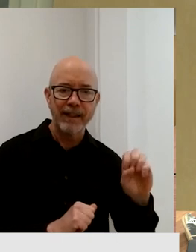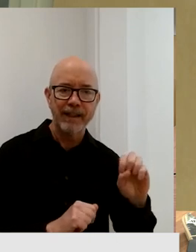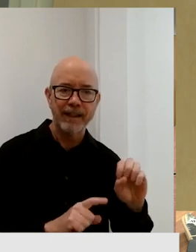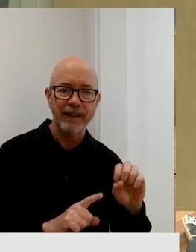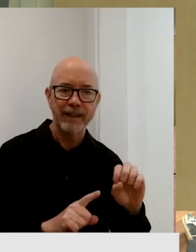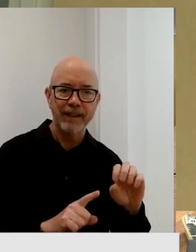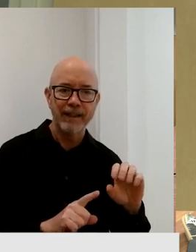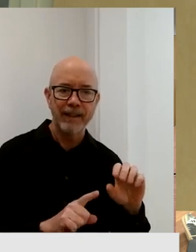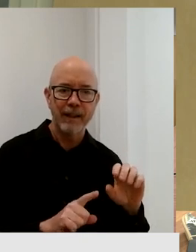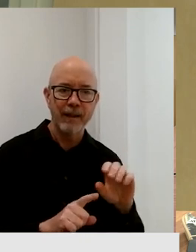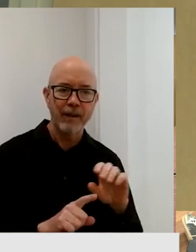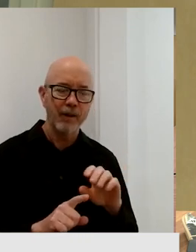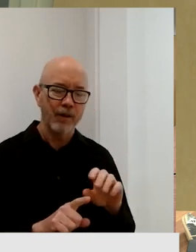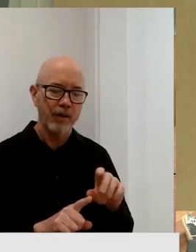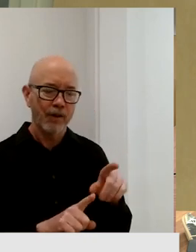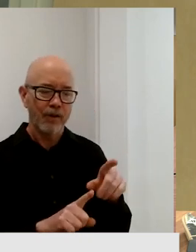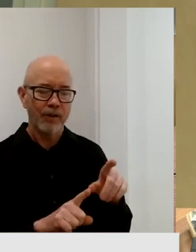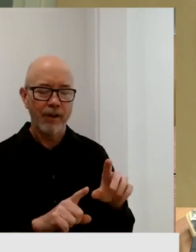Okay.